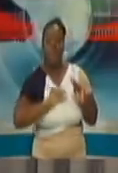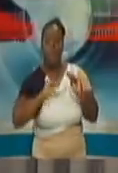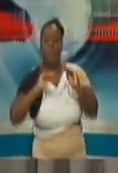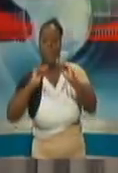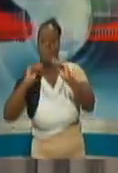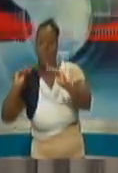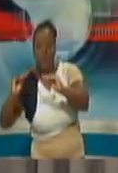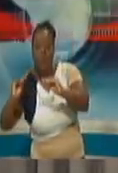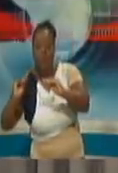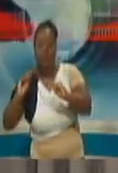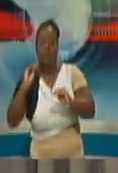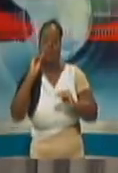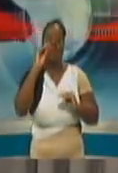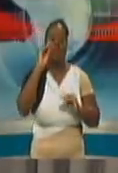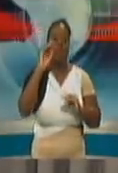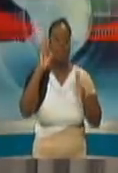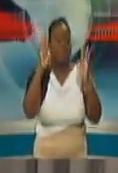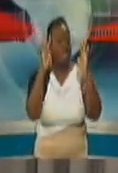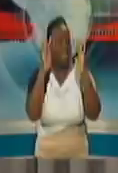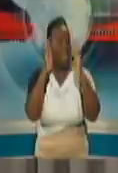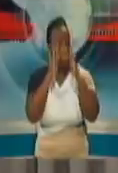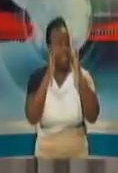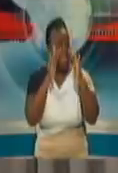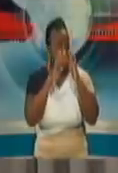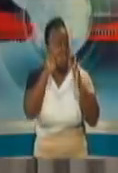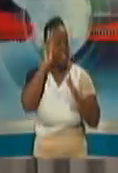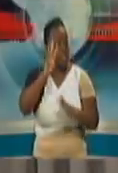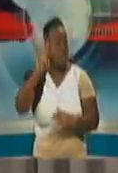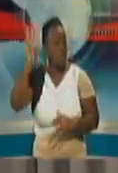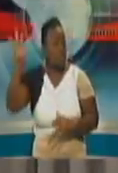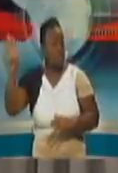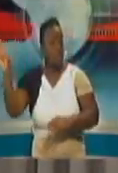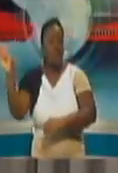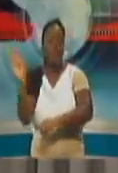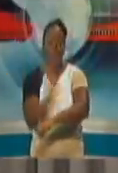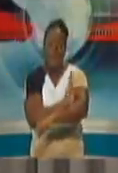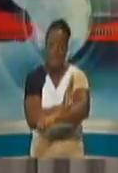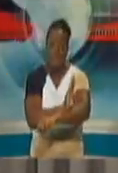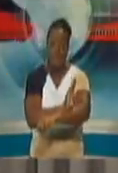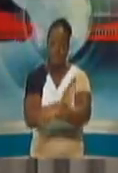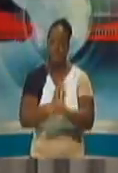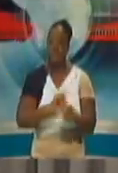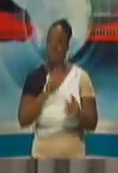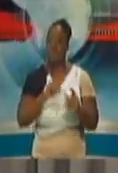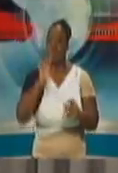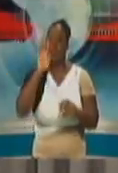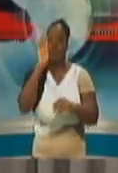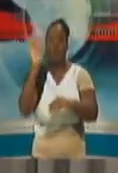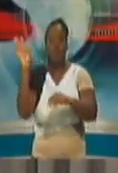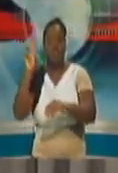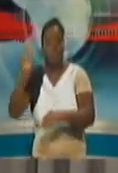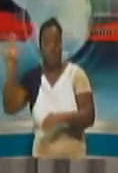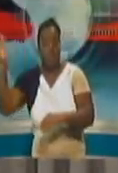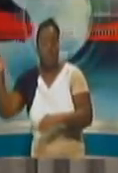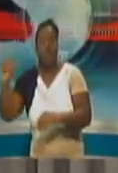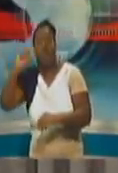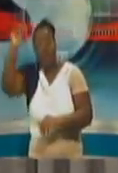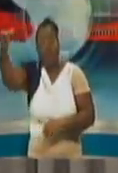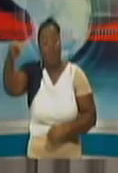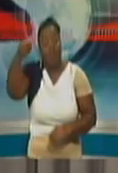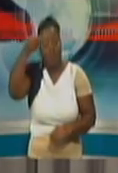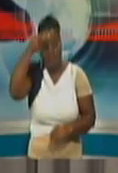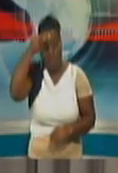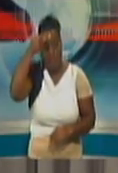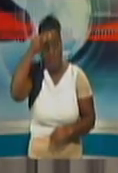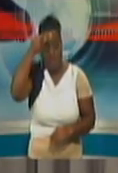e-government. That's what the population wants. But even within business, we are looking at several reforms and across the back we are looking